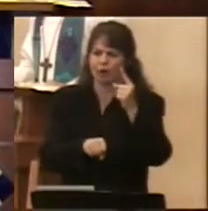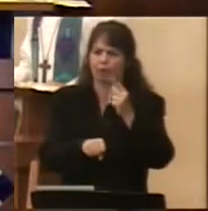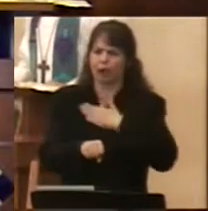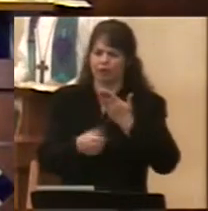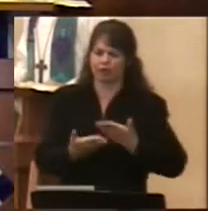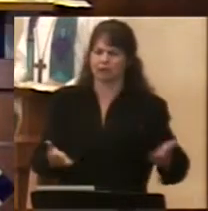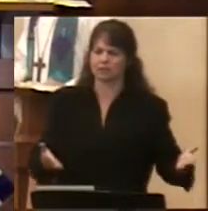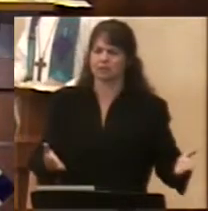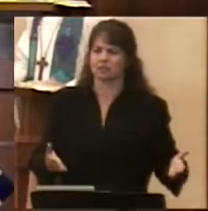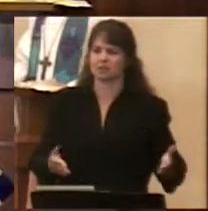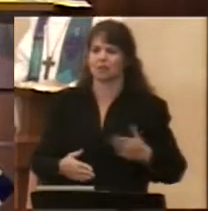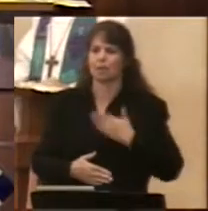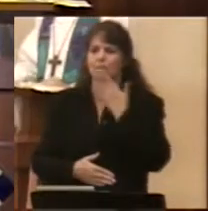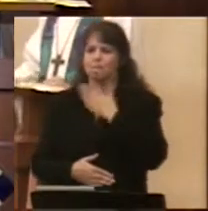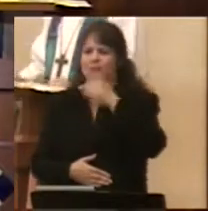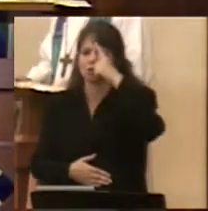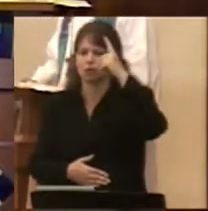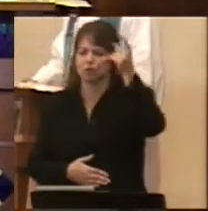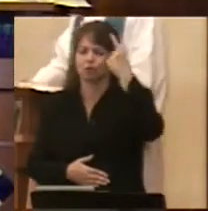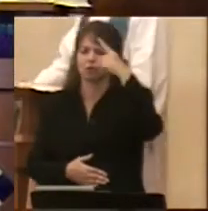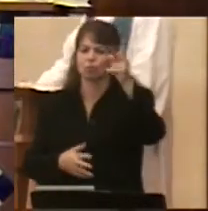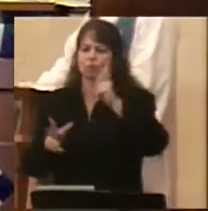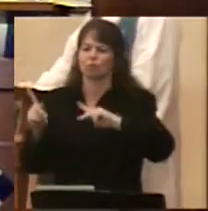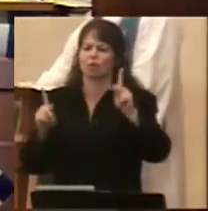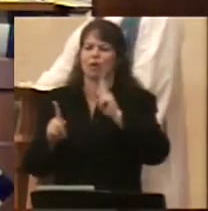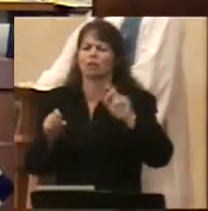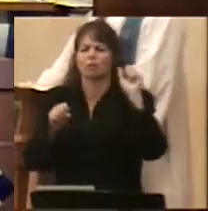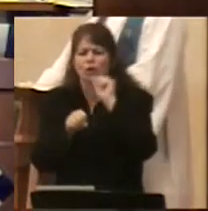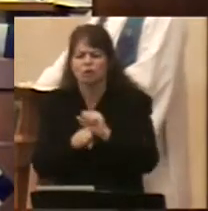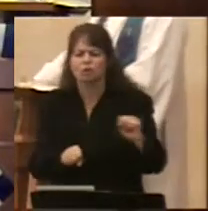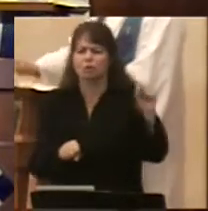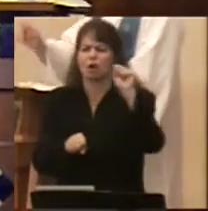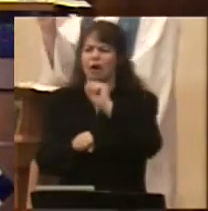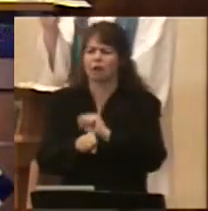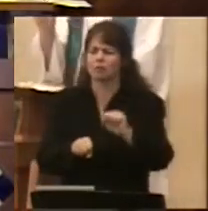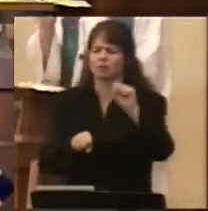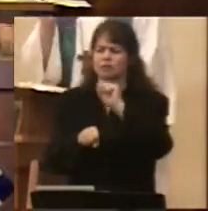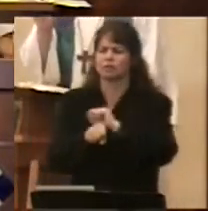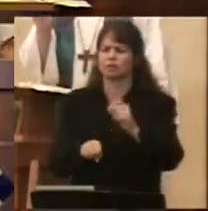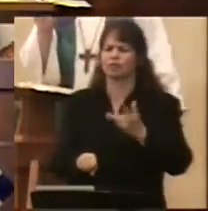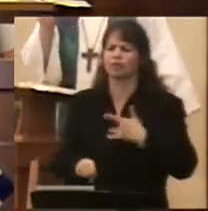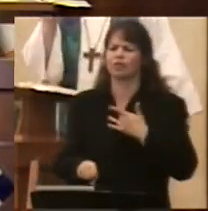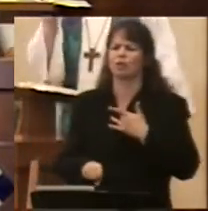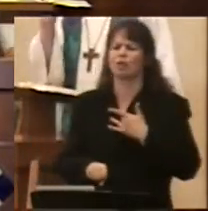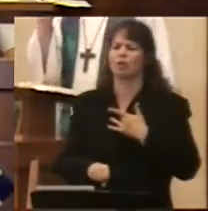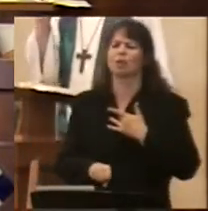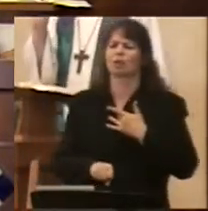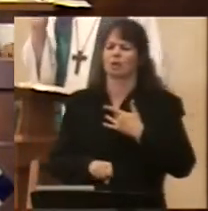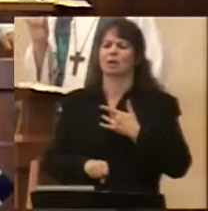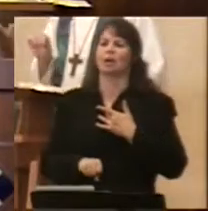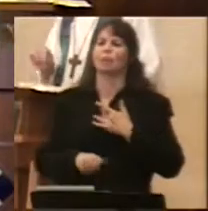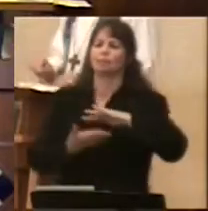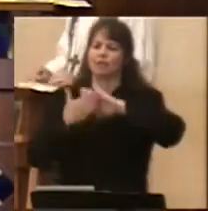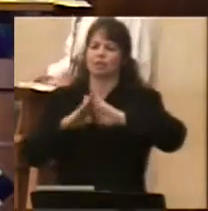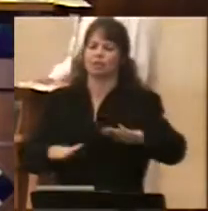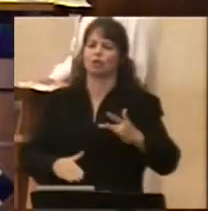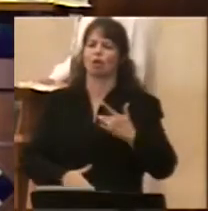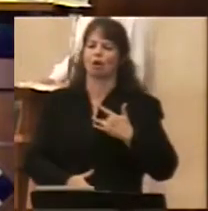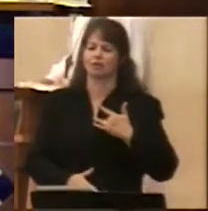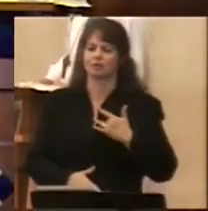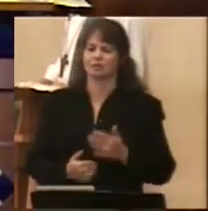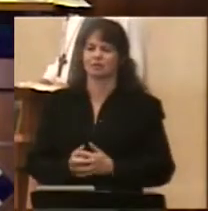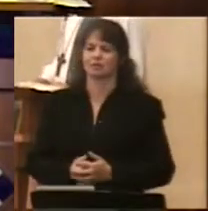becomes the nightmare of those who have worked so hard for what they've attained. But now know that Jesus has come to repent you of all of this.